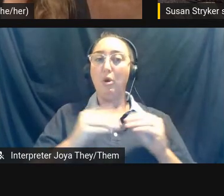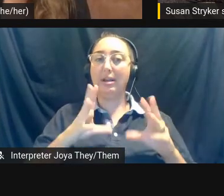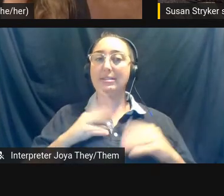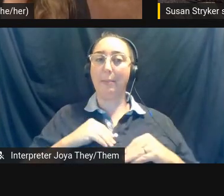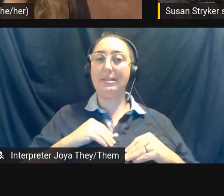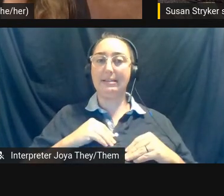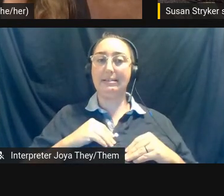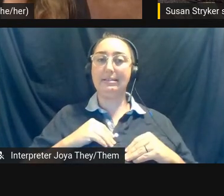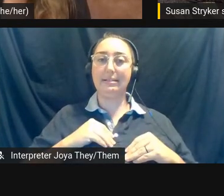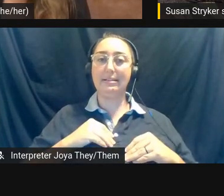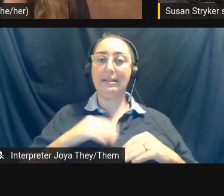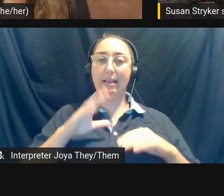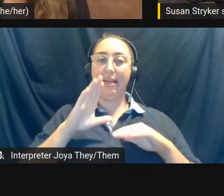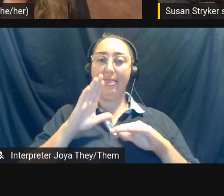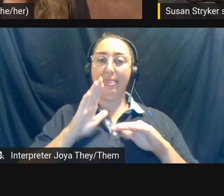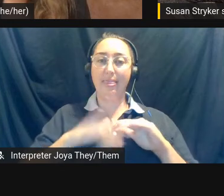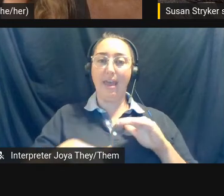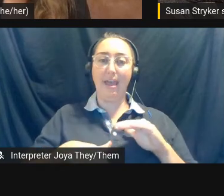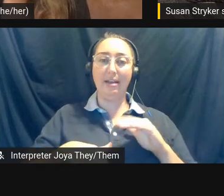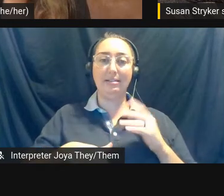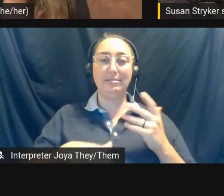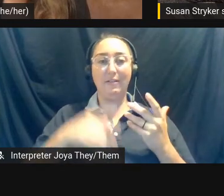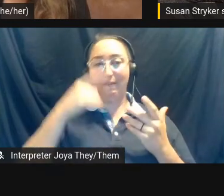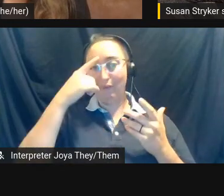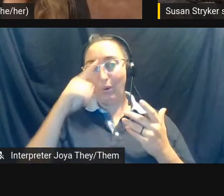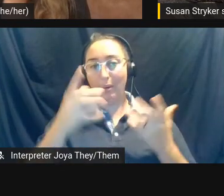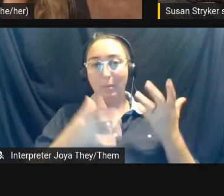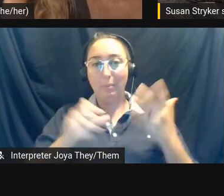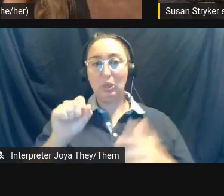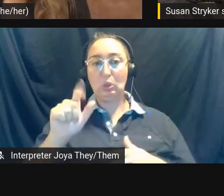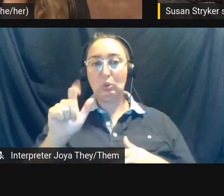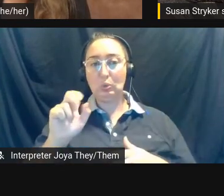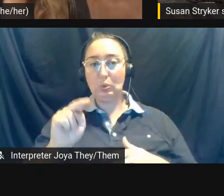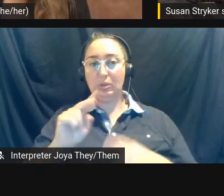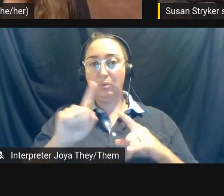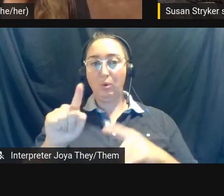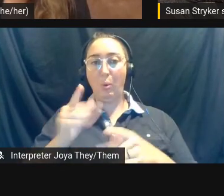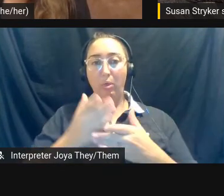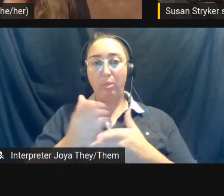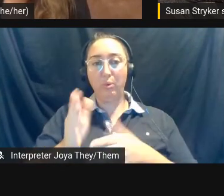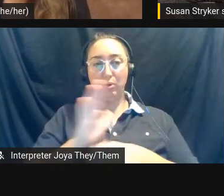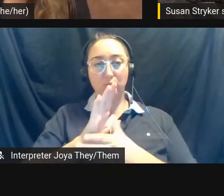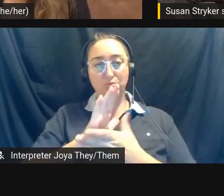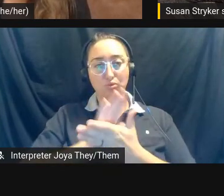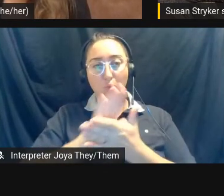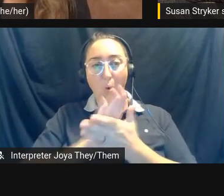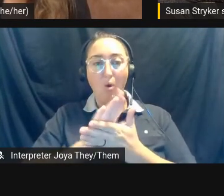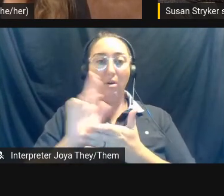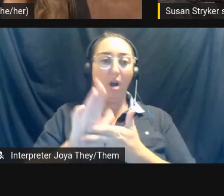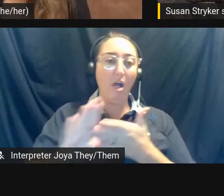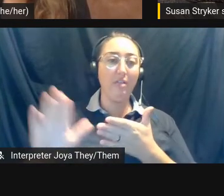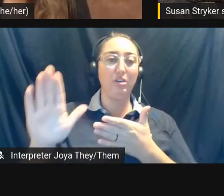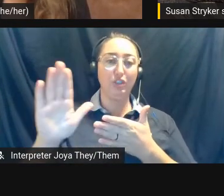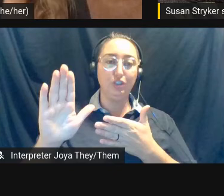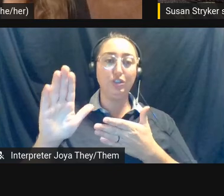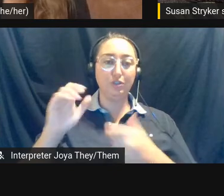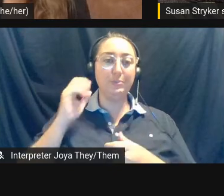than when it was for when maybe Susan was going through college. Um,